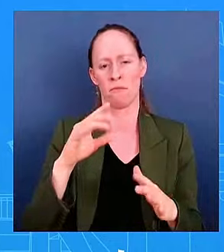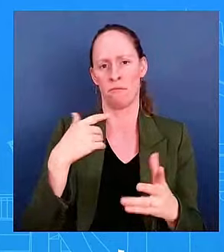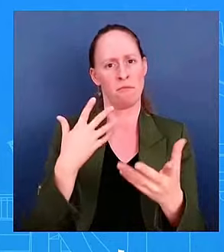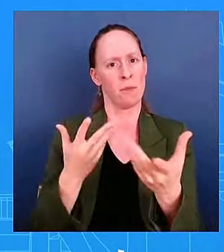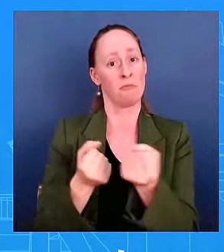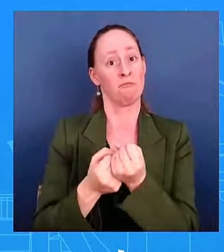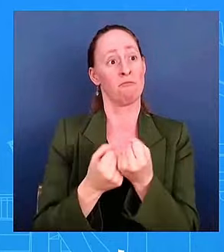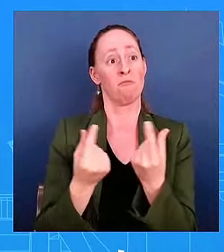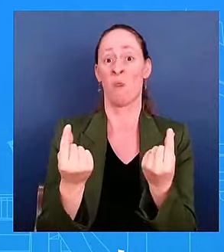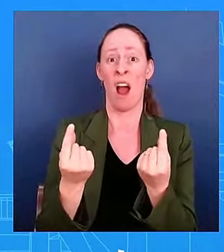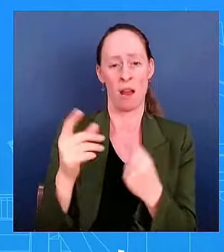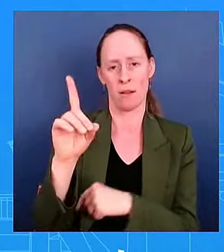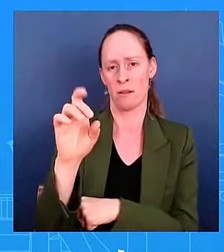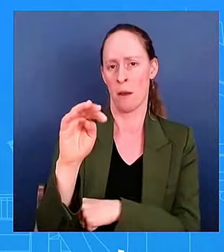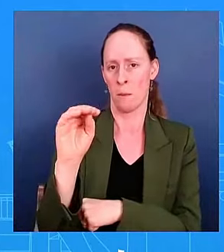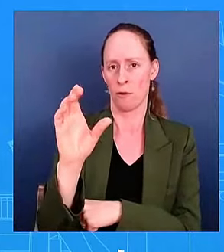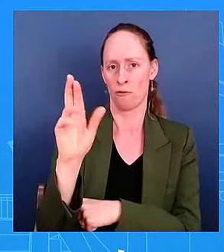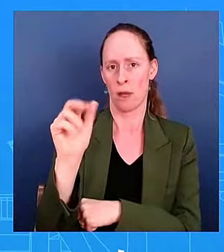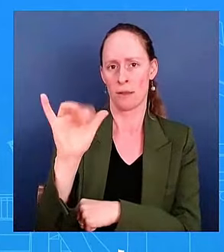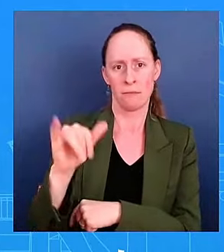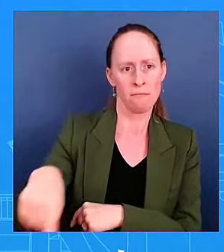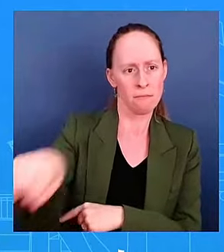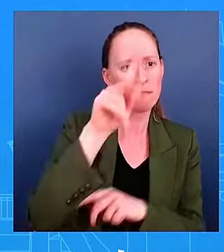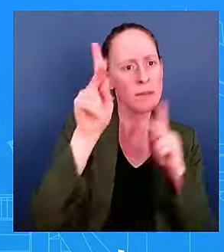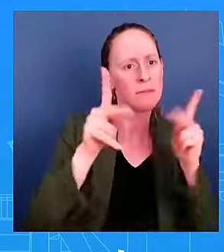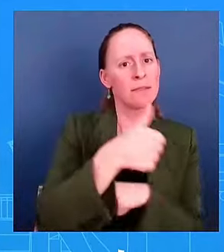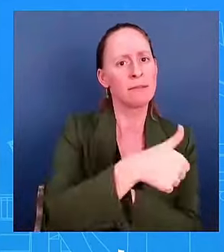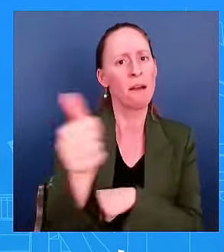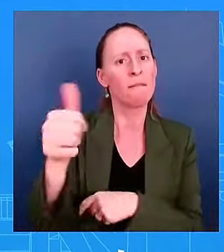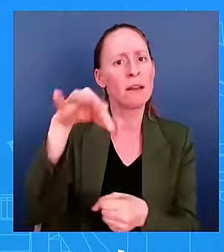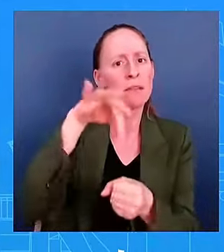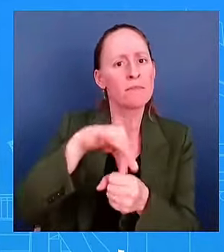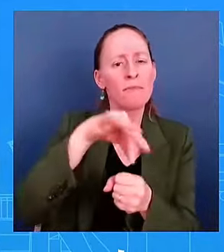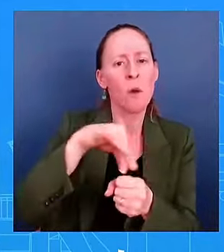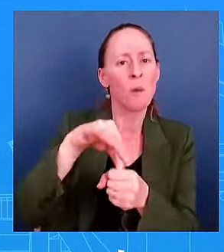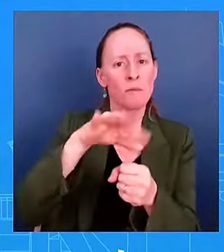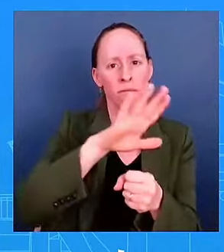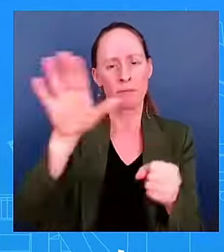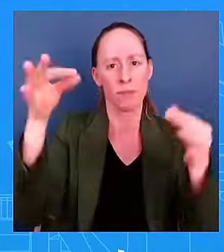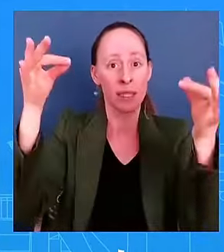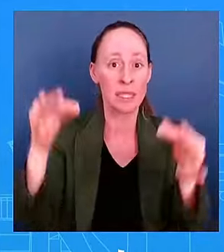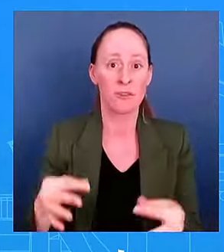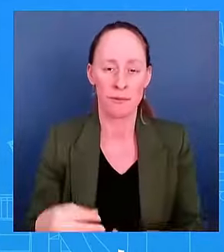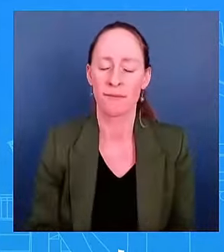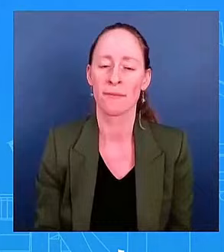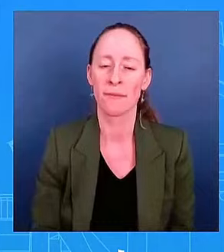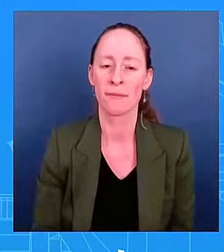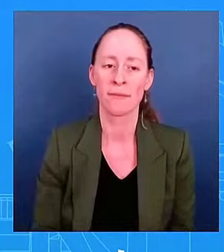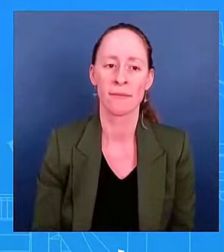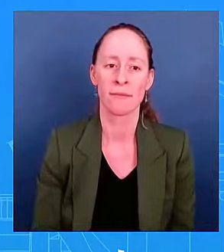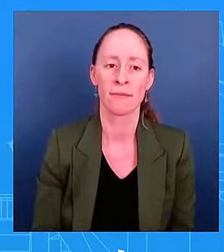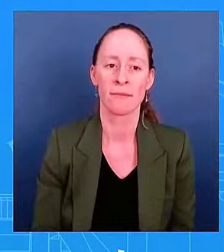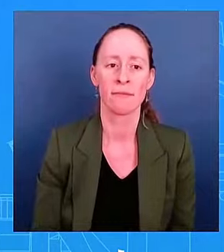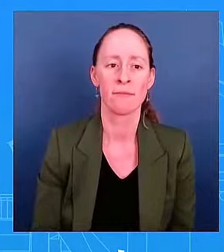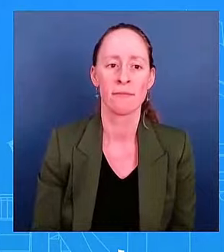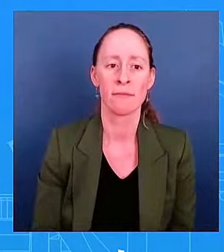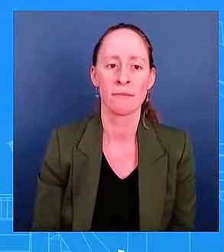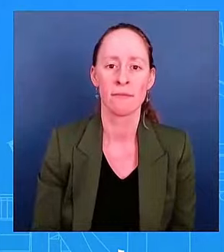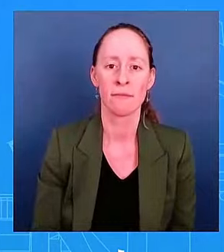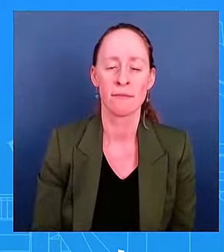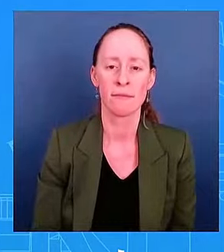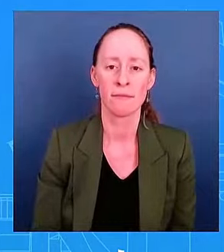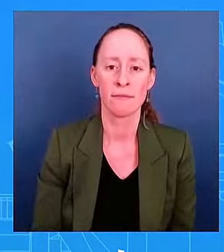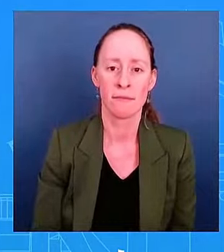we're going to continue to stand. Can I have another one? Sure. With the U.S. Government and the Venezuelan Government resuming negotiations